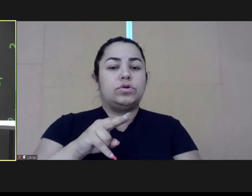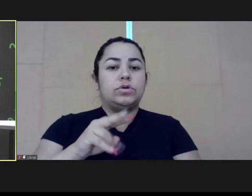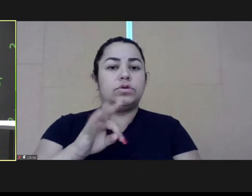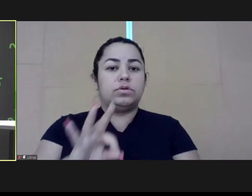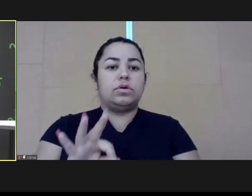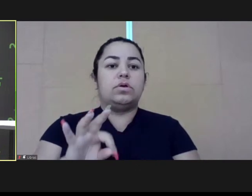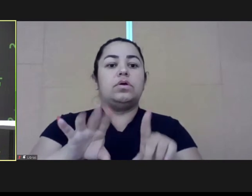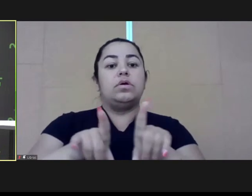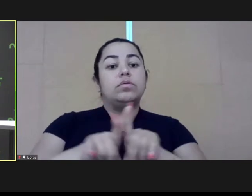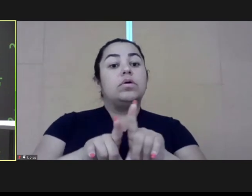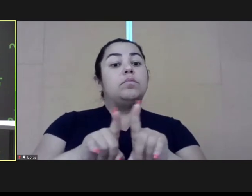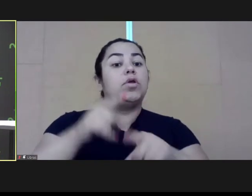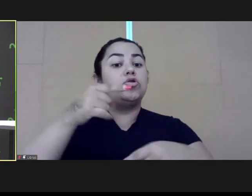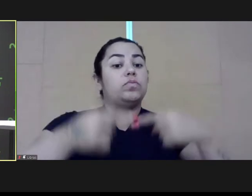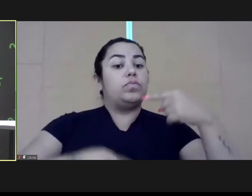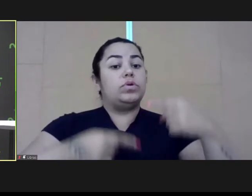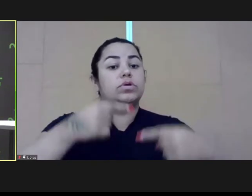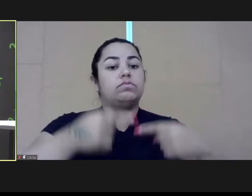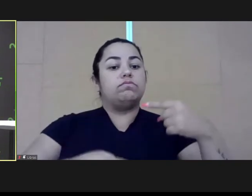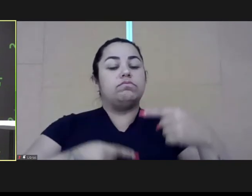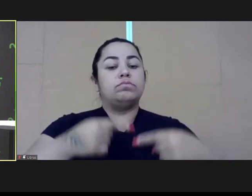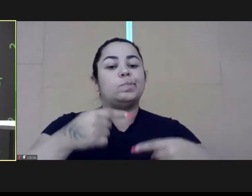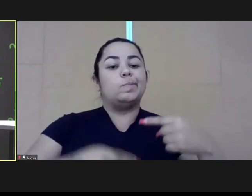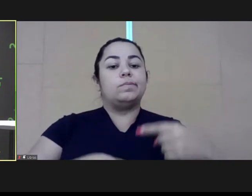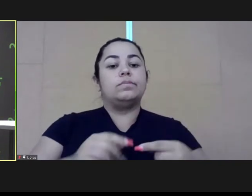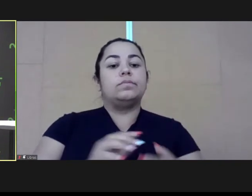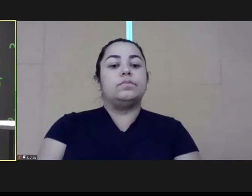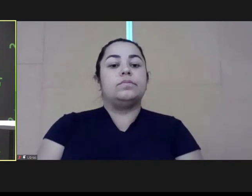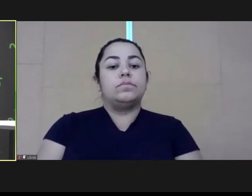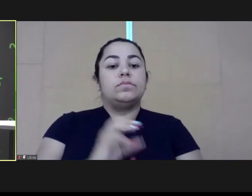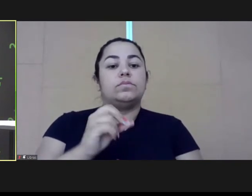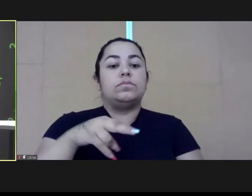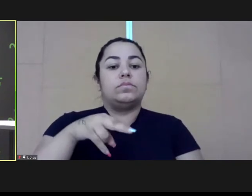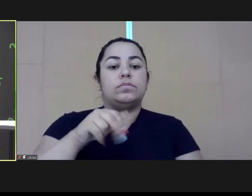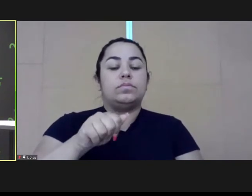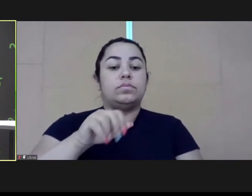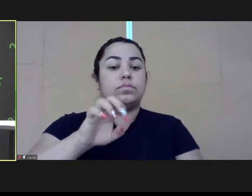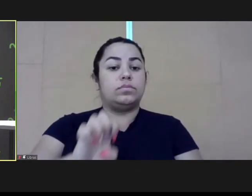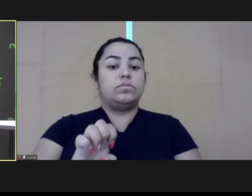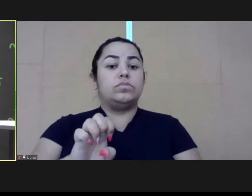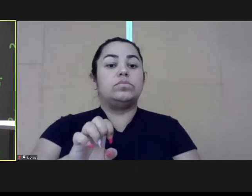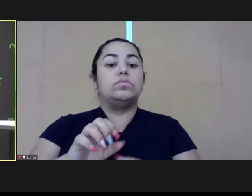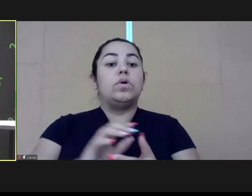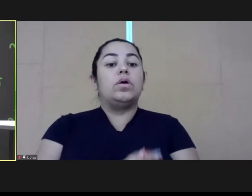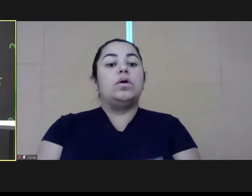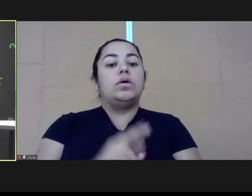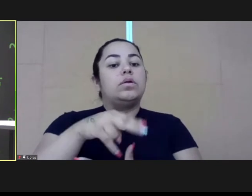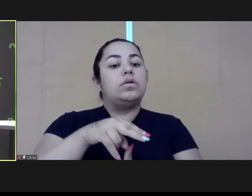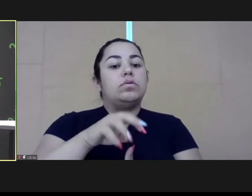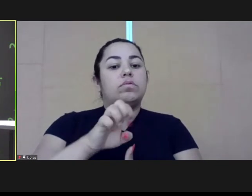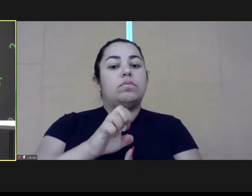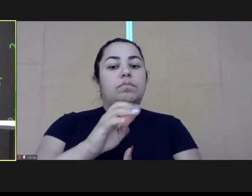the word in a while to Mrs. Hamilton and we're going to have a storytelling with Nadia